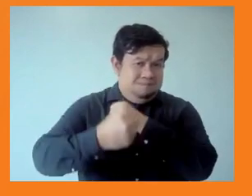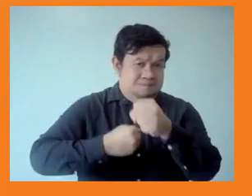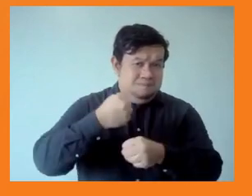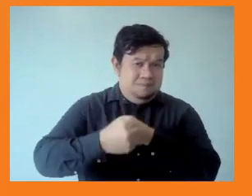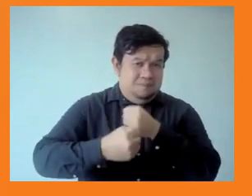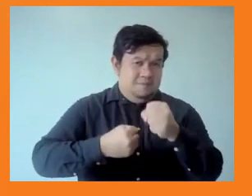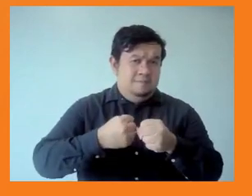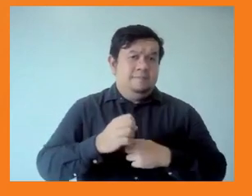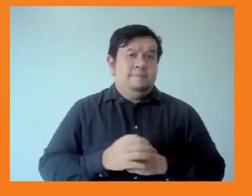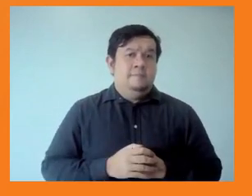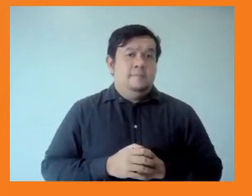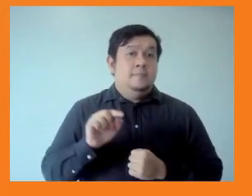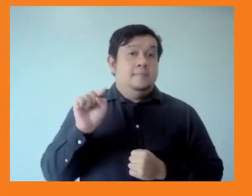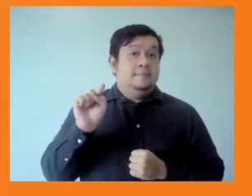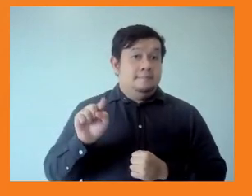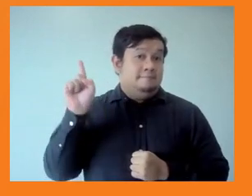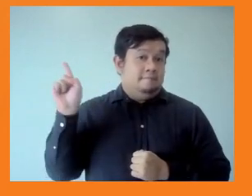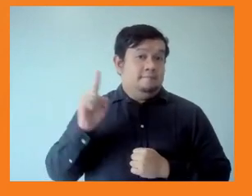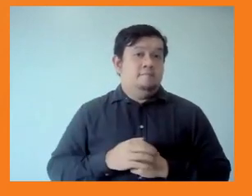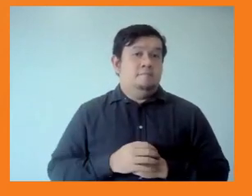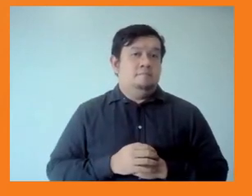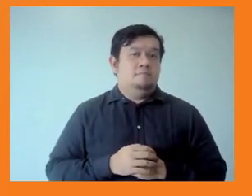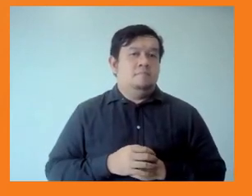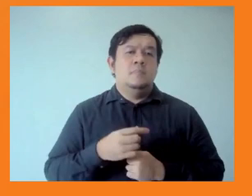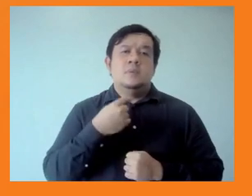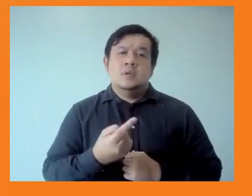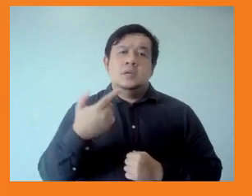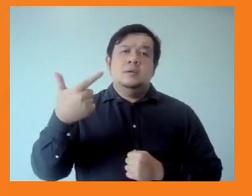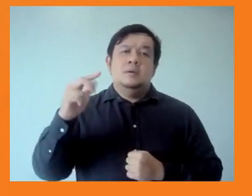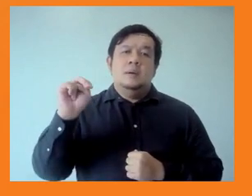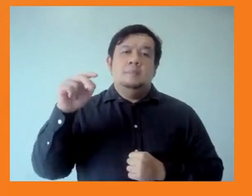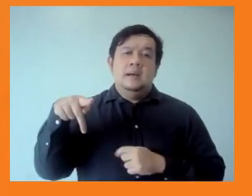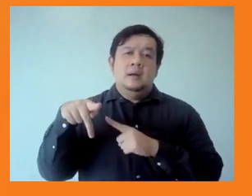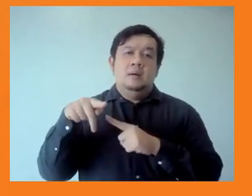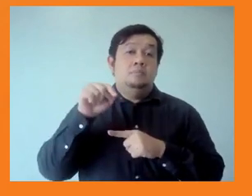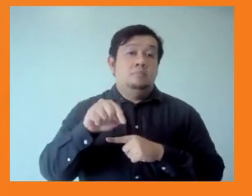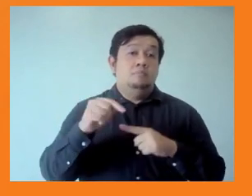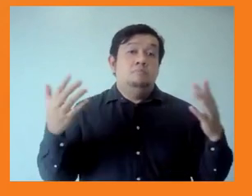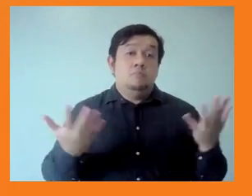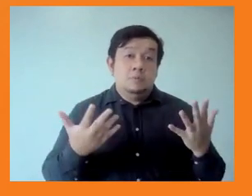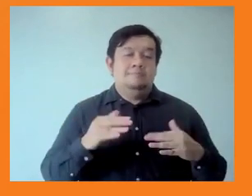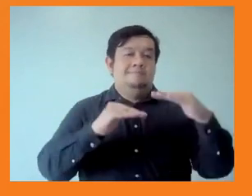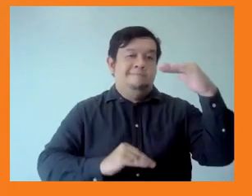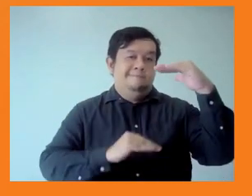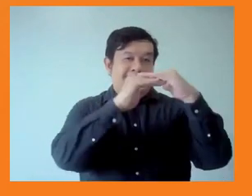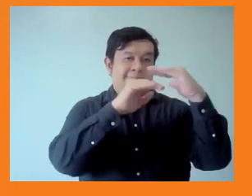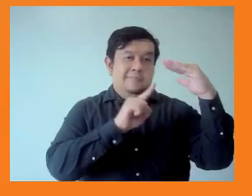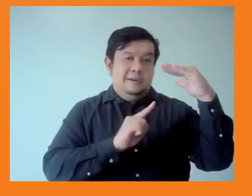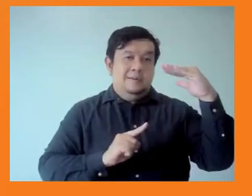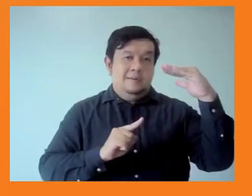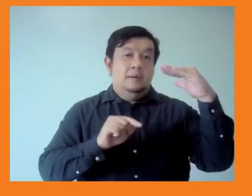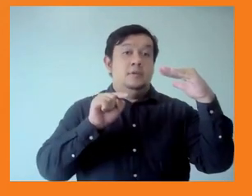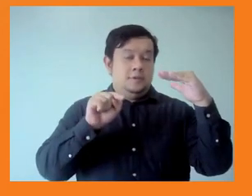as saying that gross national happiness, that is well being is more important than GNP. Next slide.